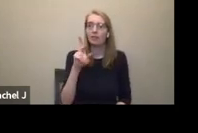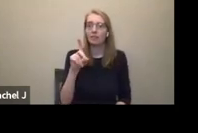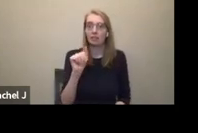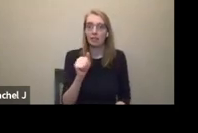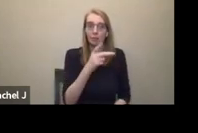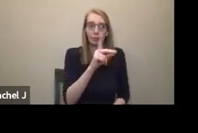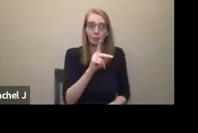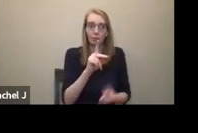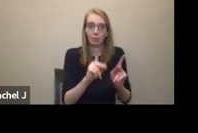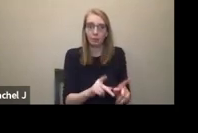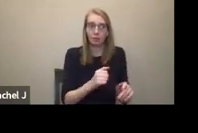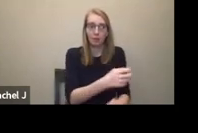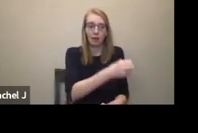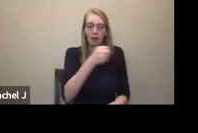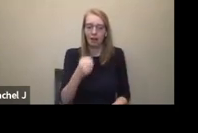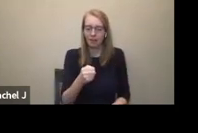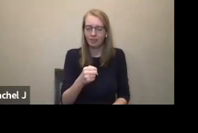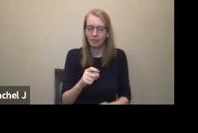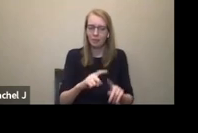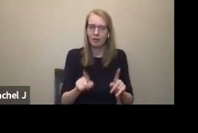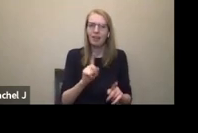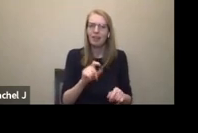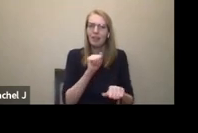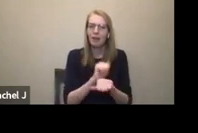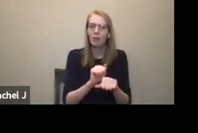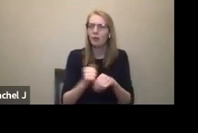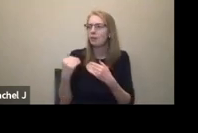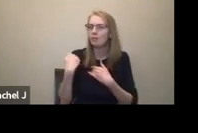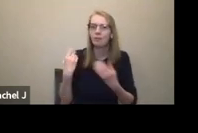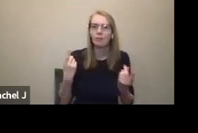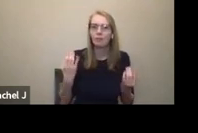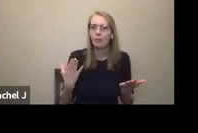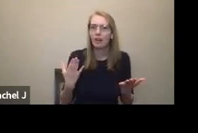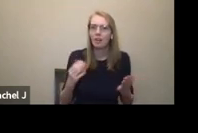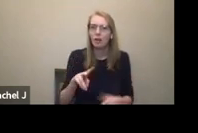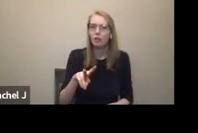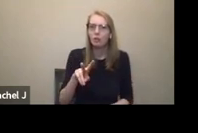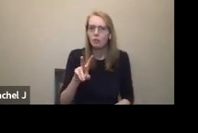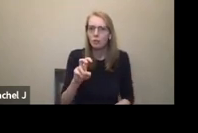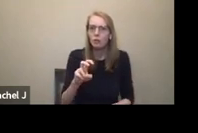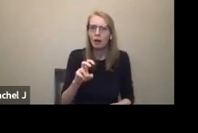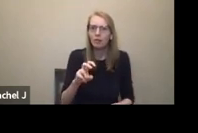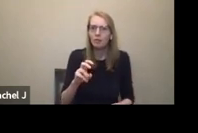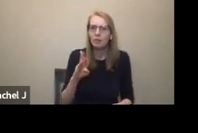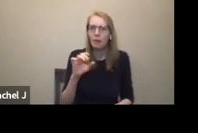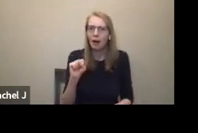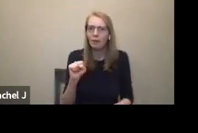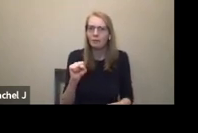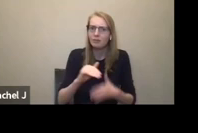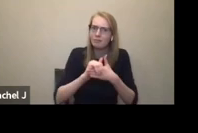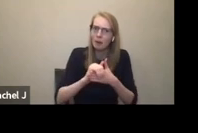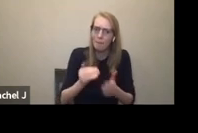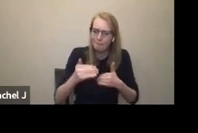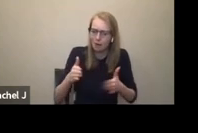job requirement is to lift 200 pound boxes, if you can get somebody else to lift those 200 pound boxes, but that disabled person then can do